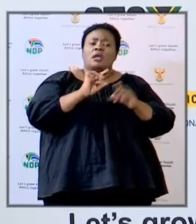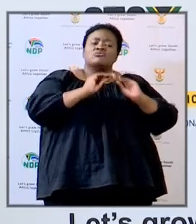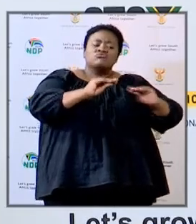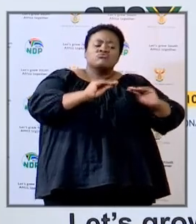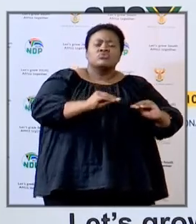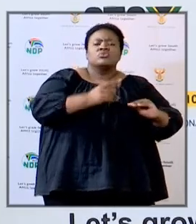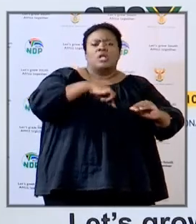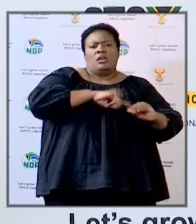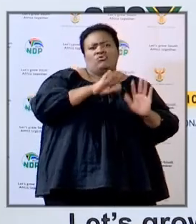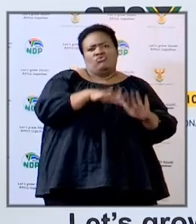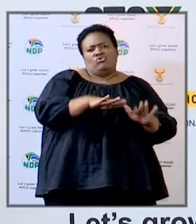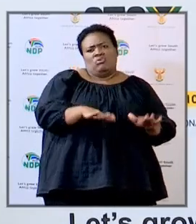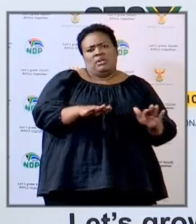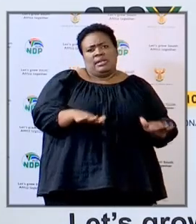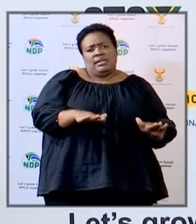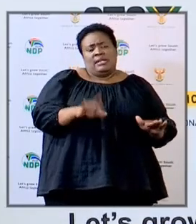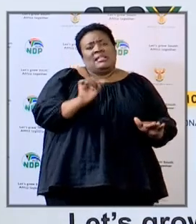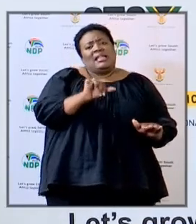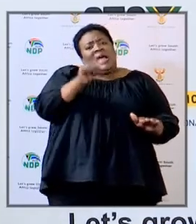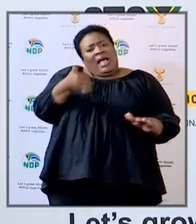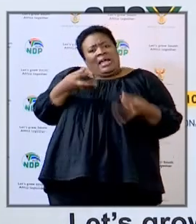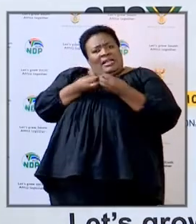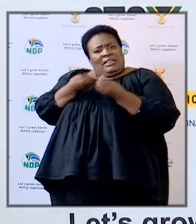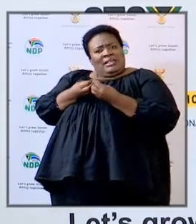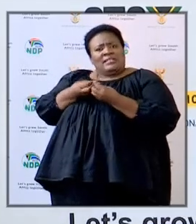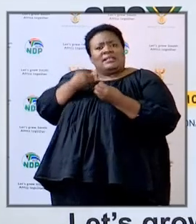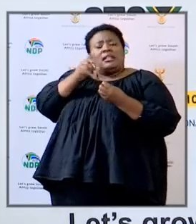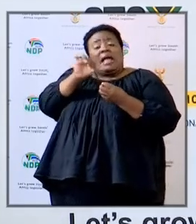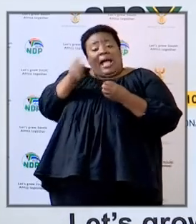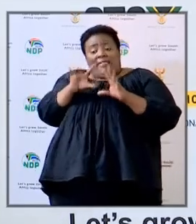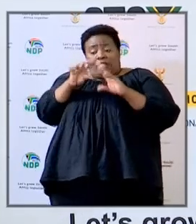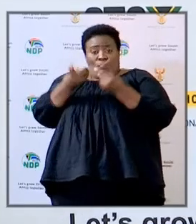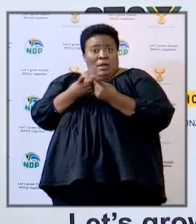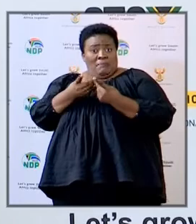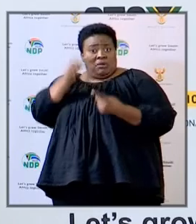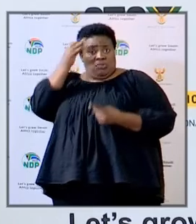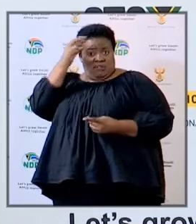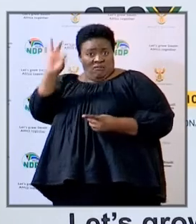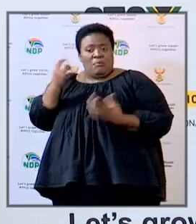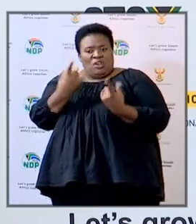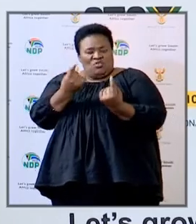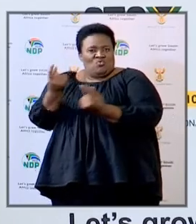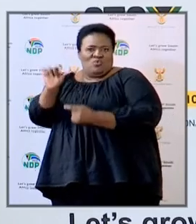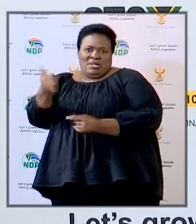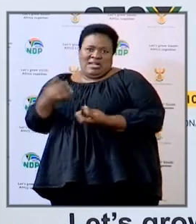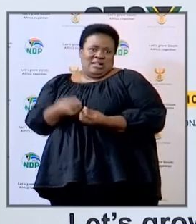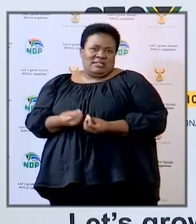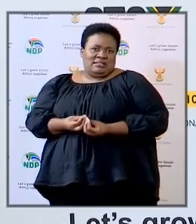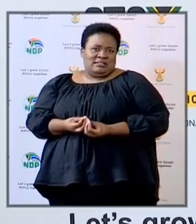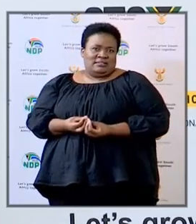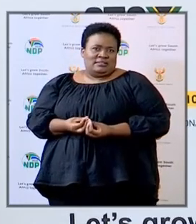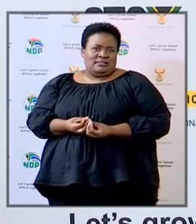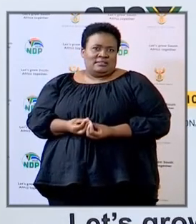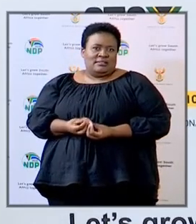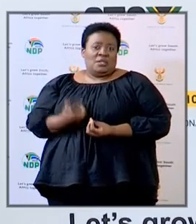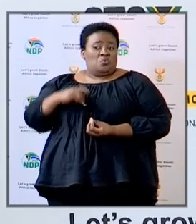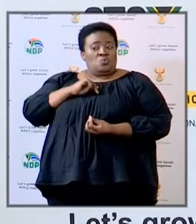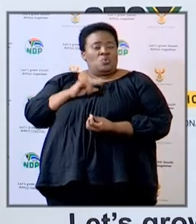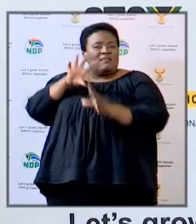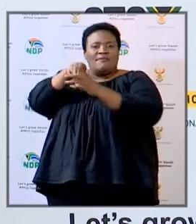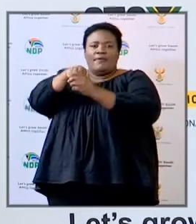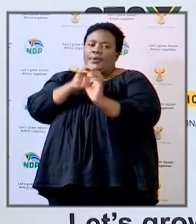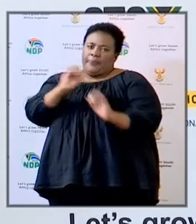and also educate our children then the other parts of government also to the other part where we don't necessarily operate